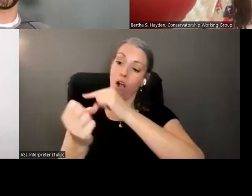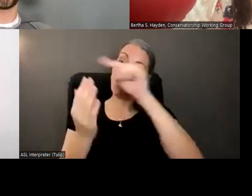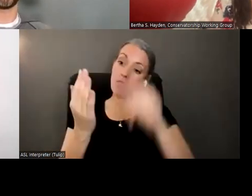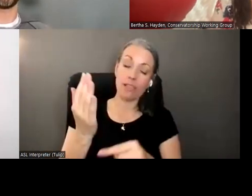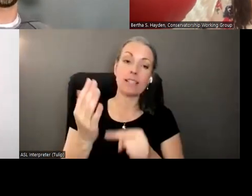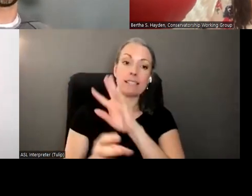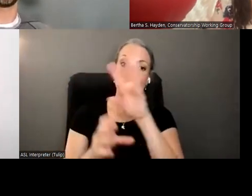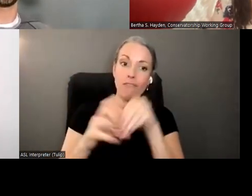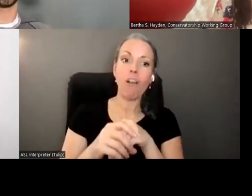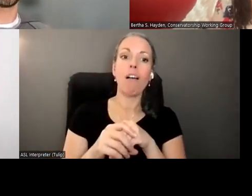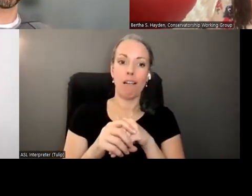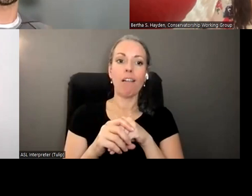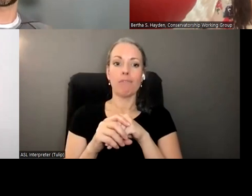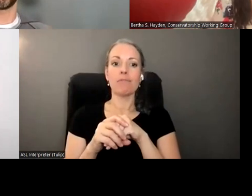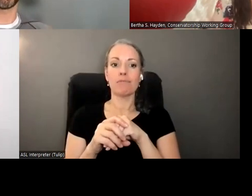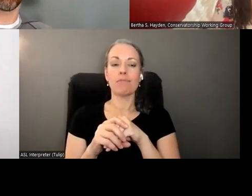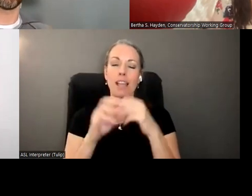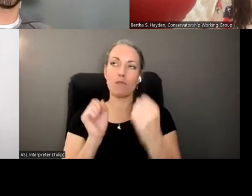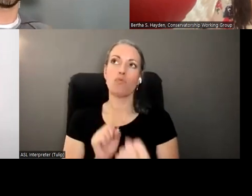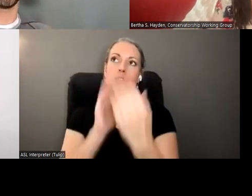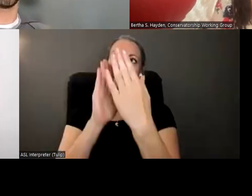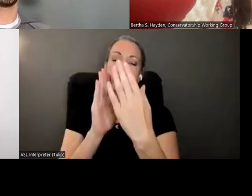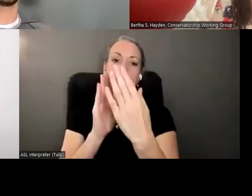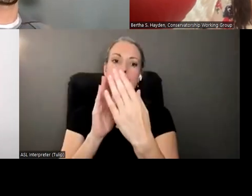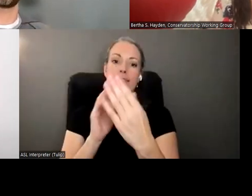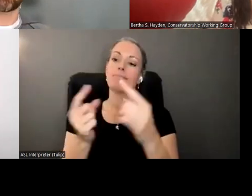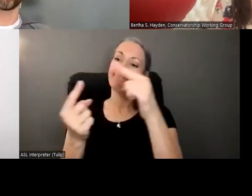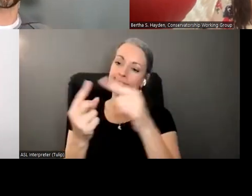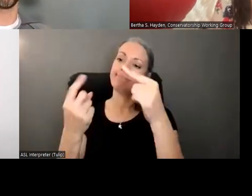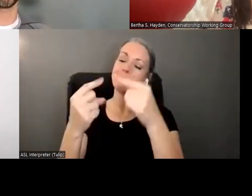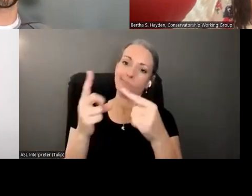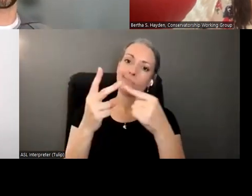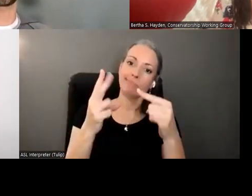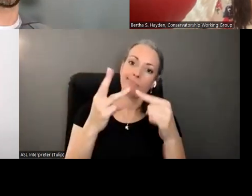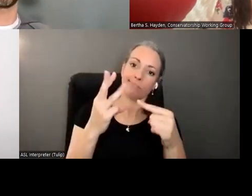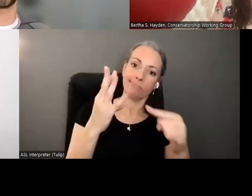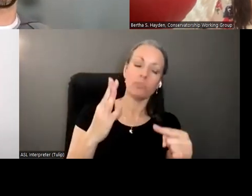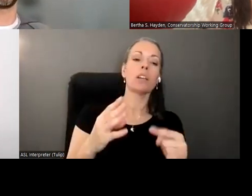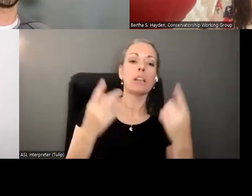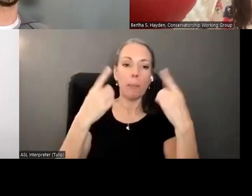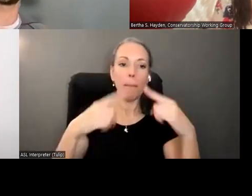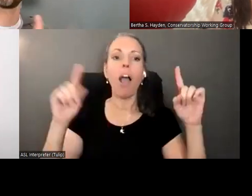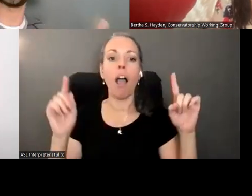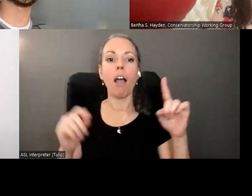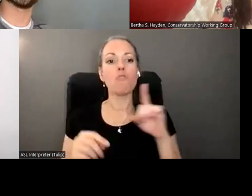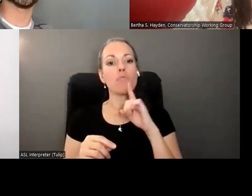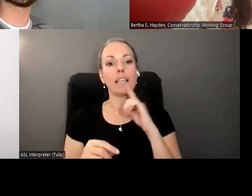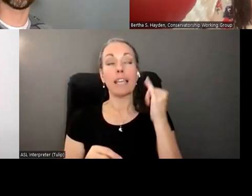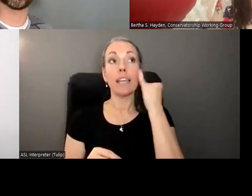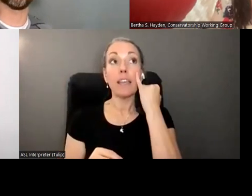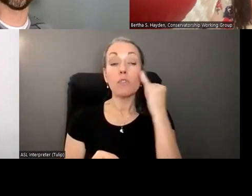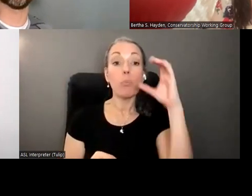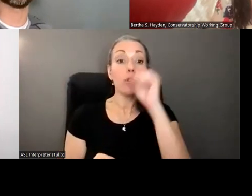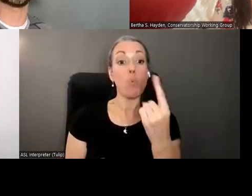be addressed in tandem and and with collaborative solutions or else really you know you miss one piece of